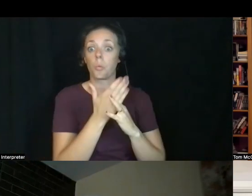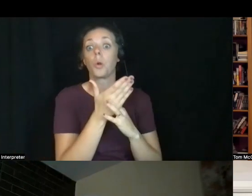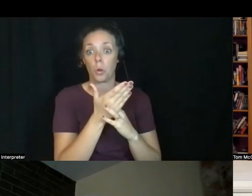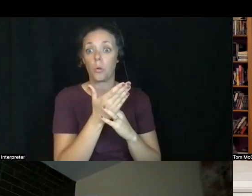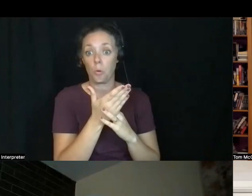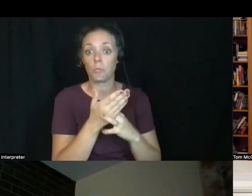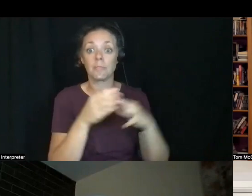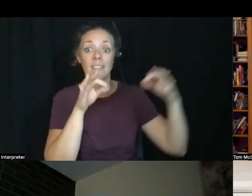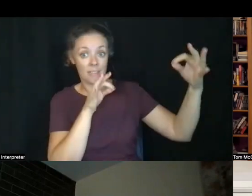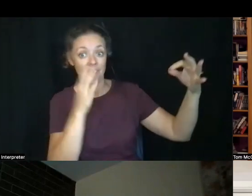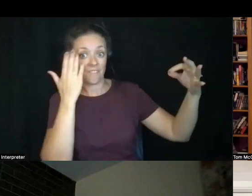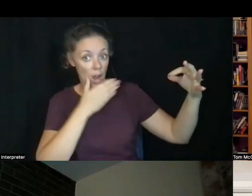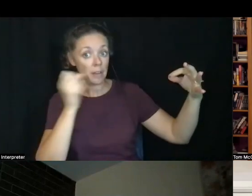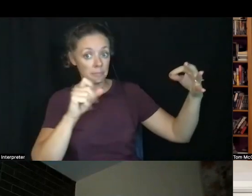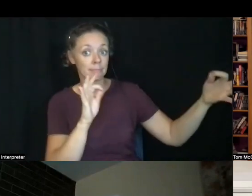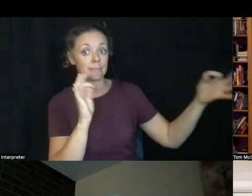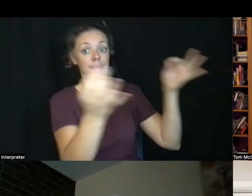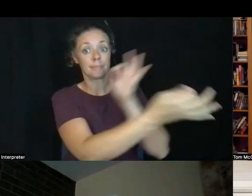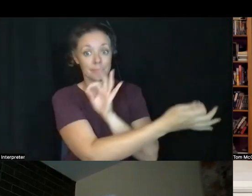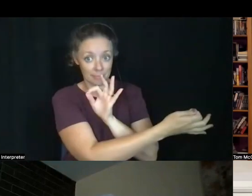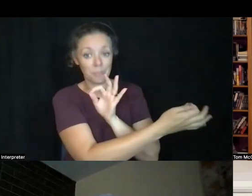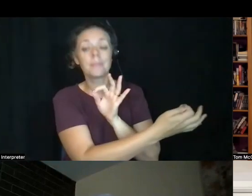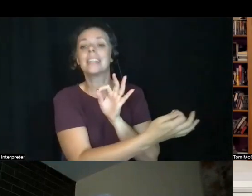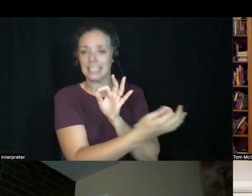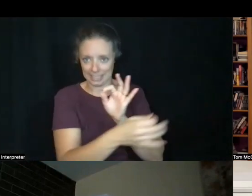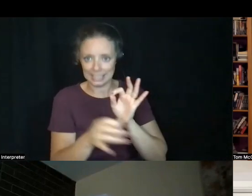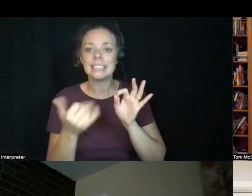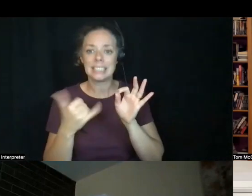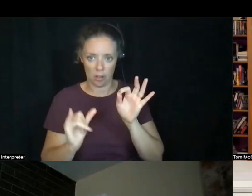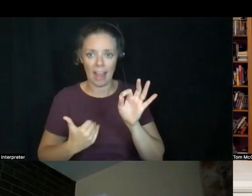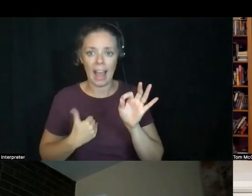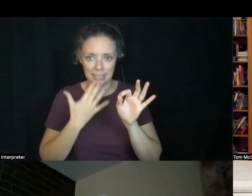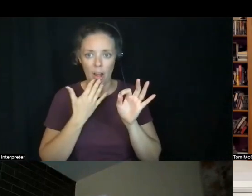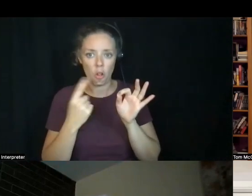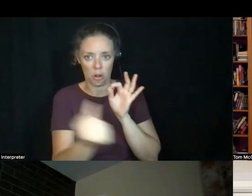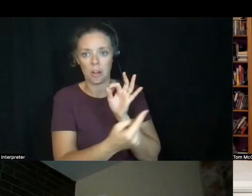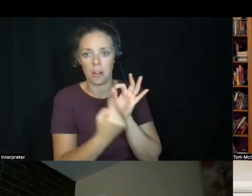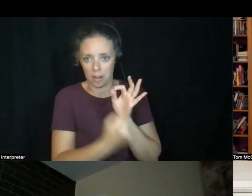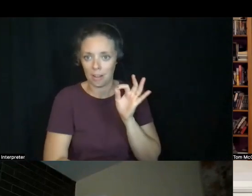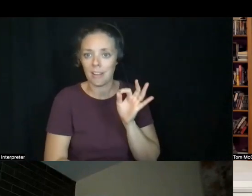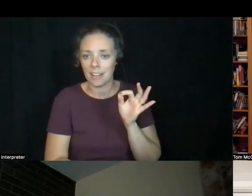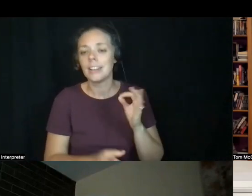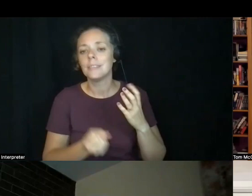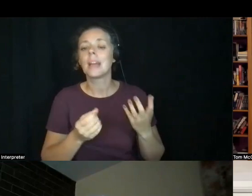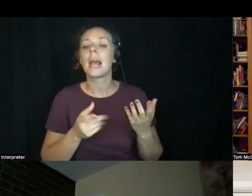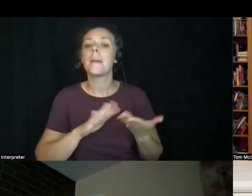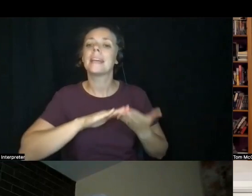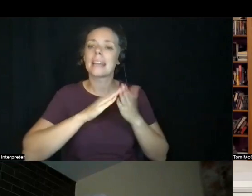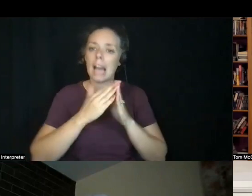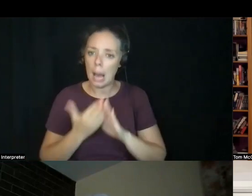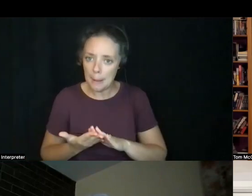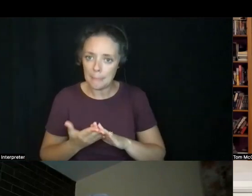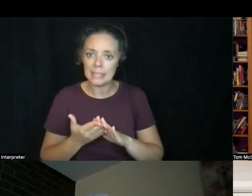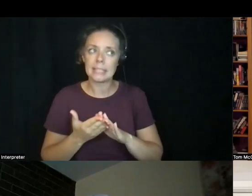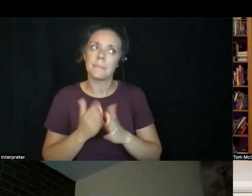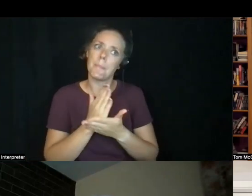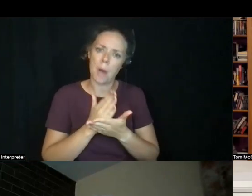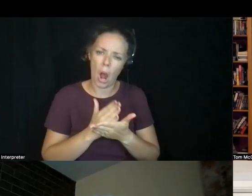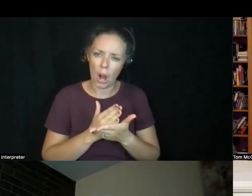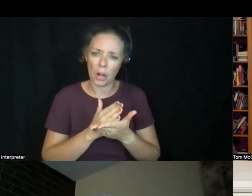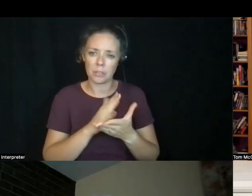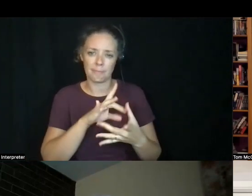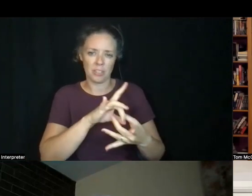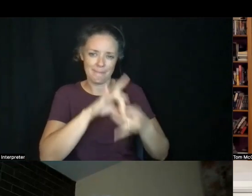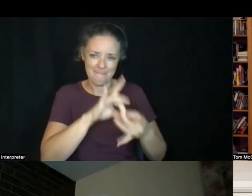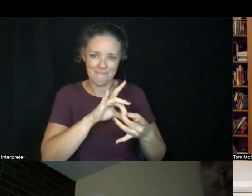There are subtleties on one side versus the other, but it actually becomes part of the fiber. It actually bonds on a